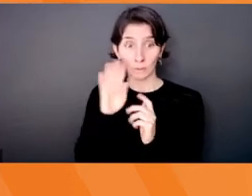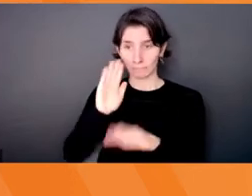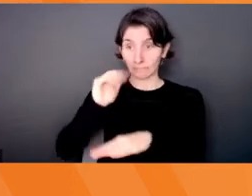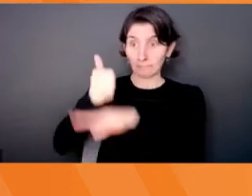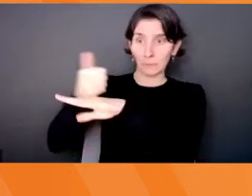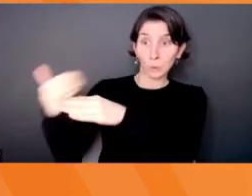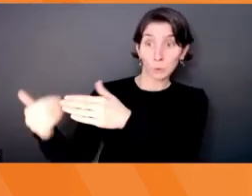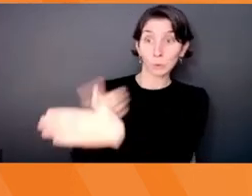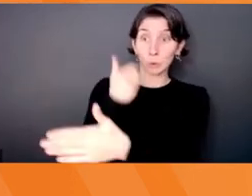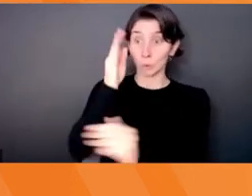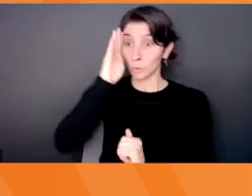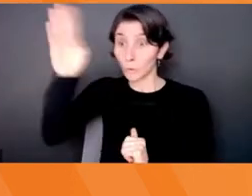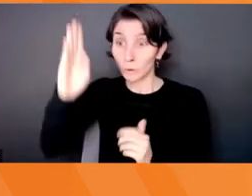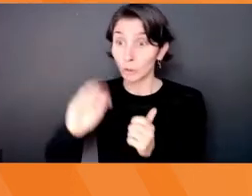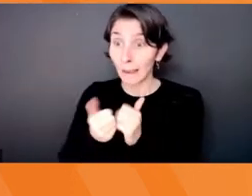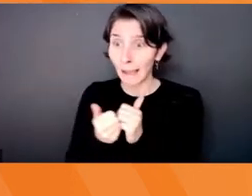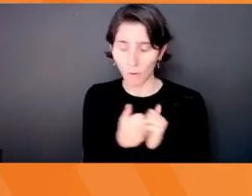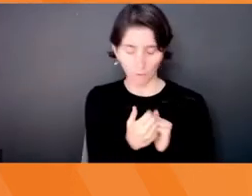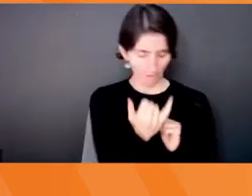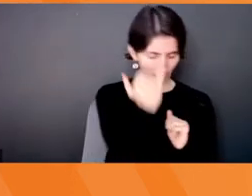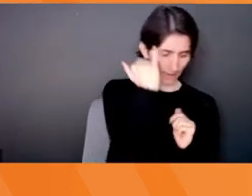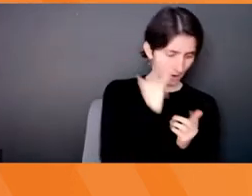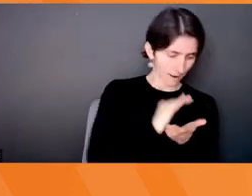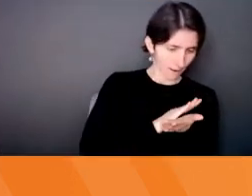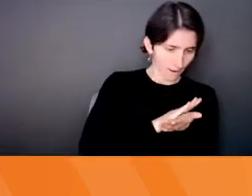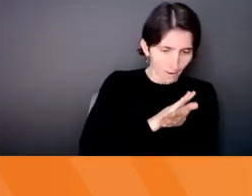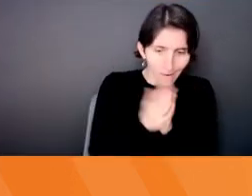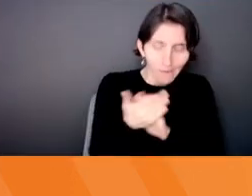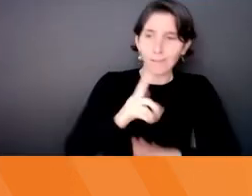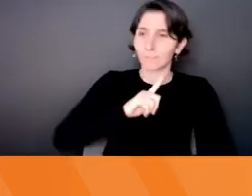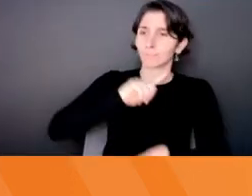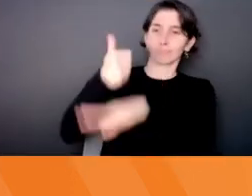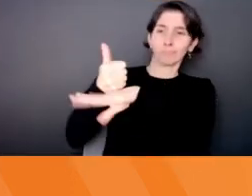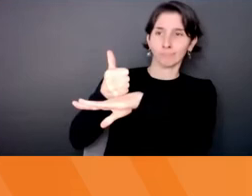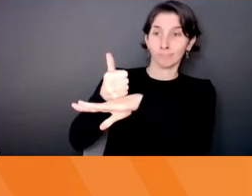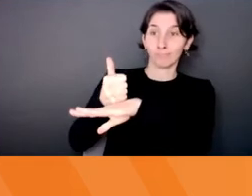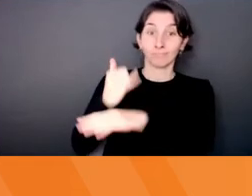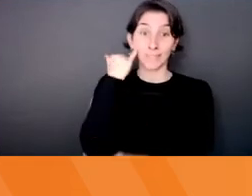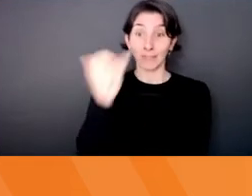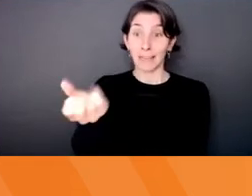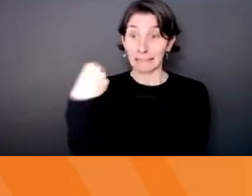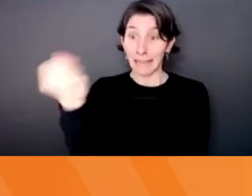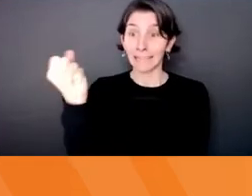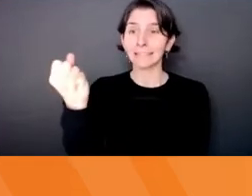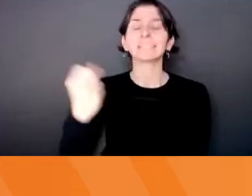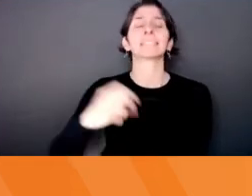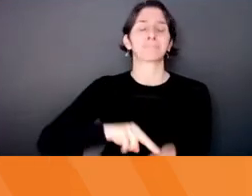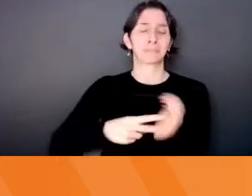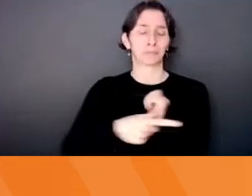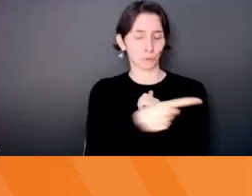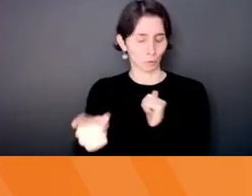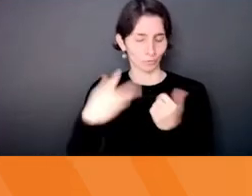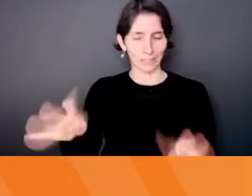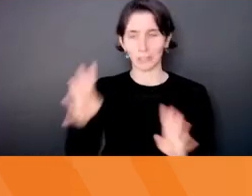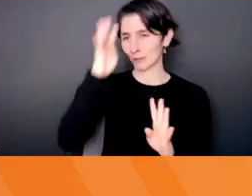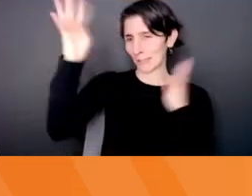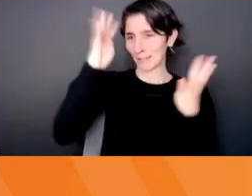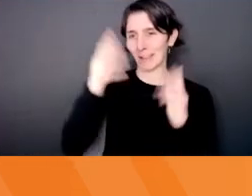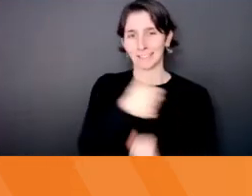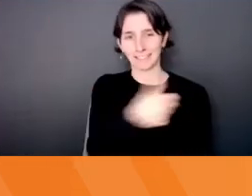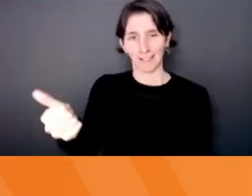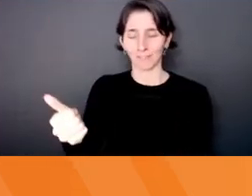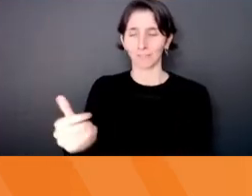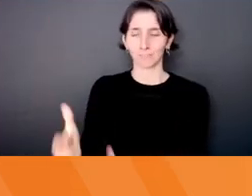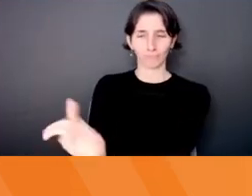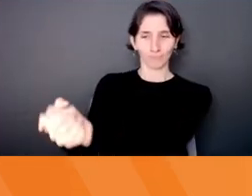transforming an idea into value? And if you have answered yes to this, then I will tell you, you have innovated. Uh, so congratulations.